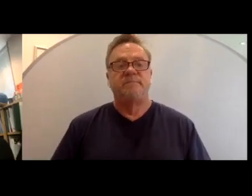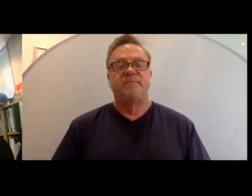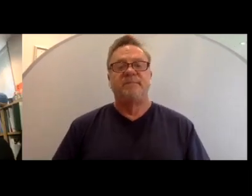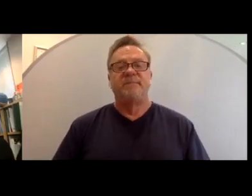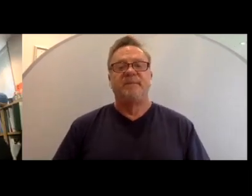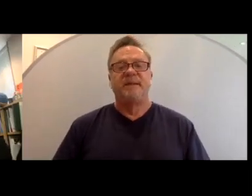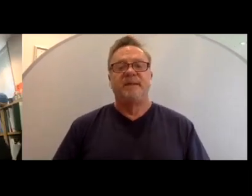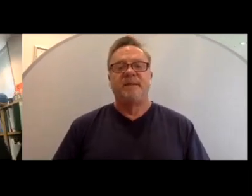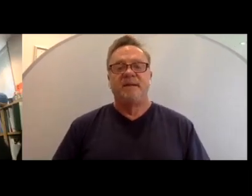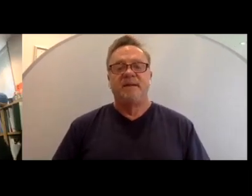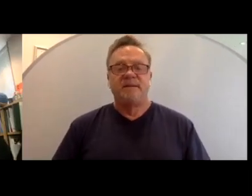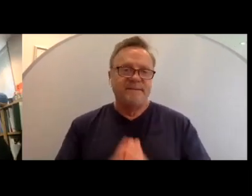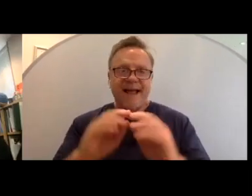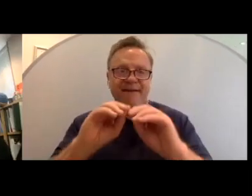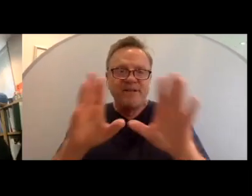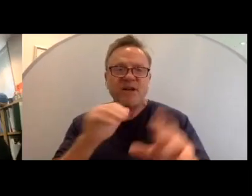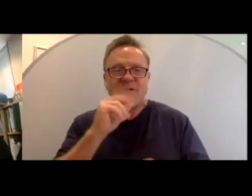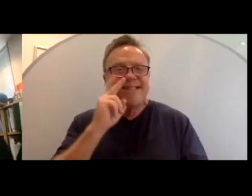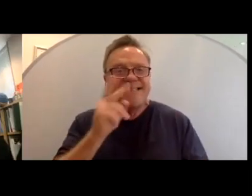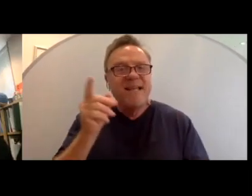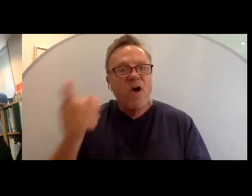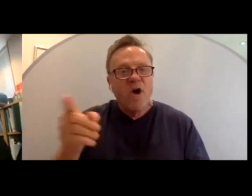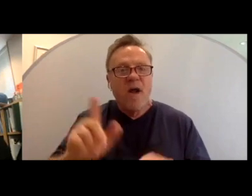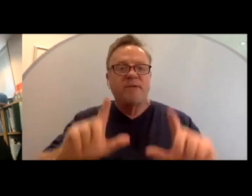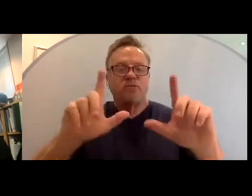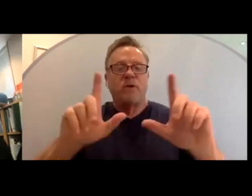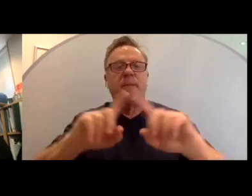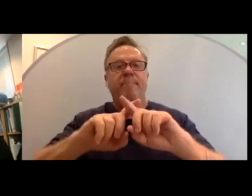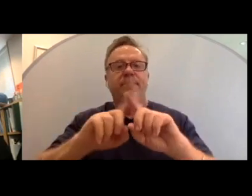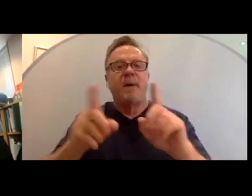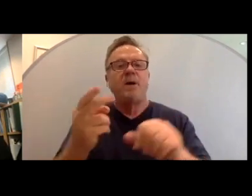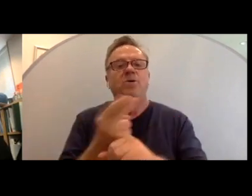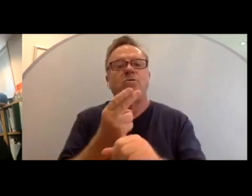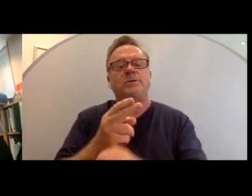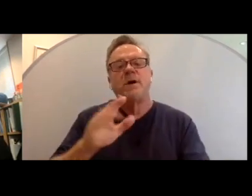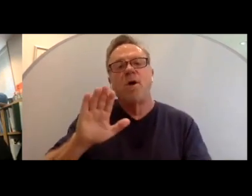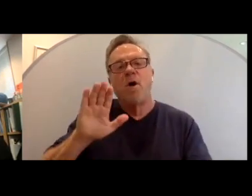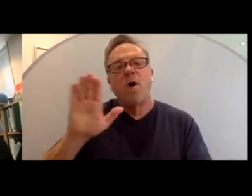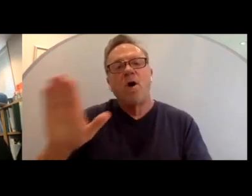So, obviously, you don't see her on the screen, but by using her